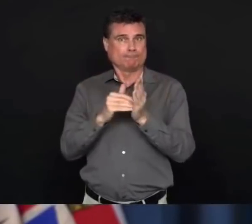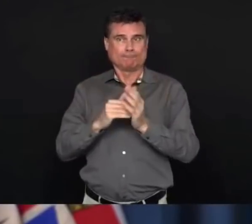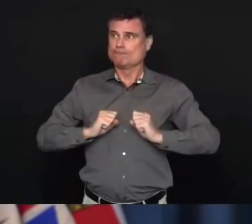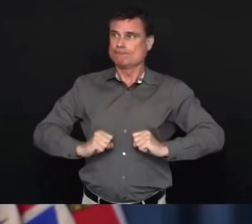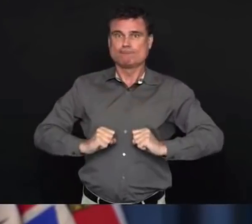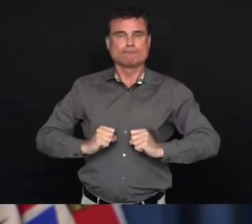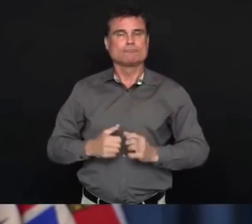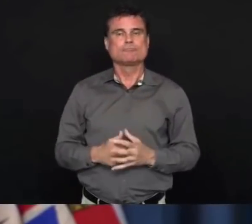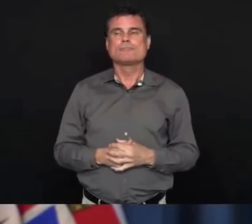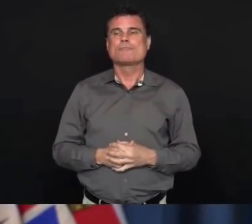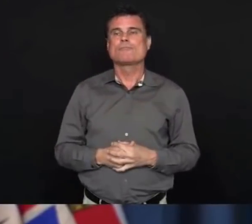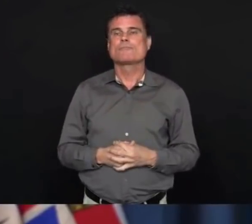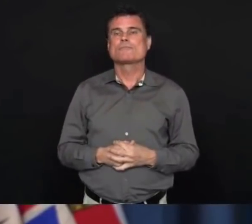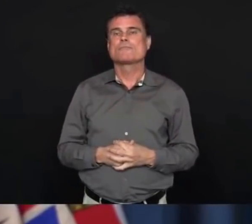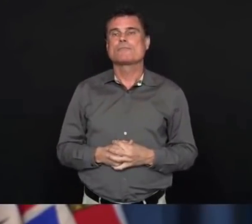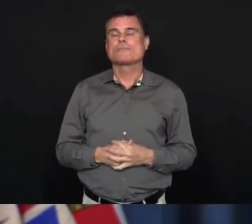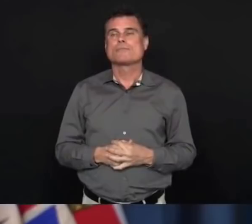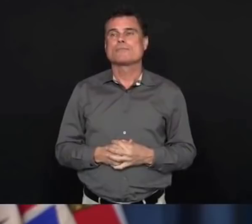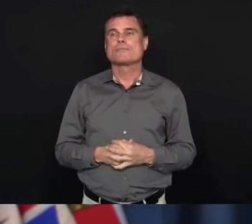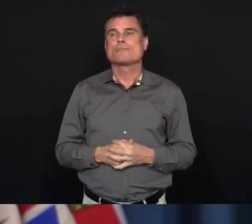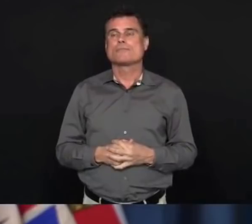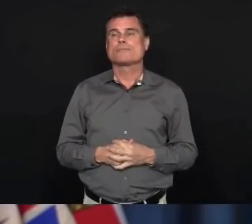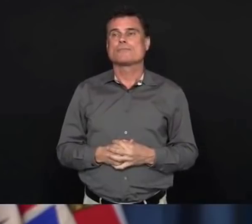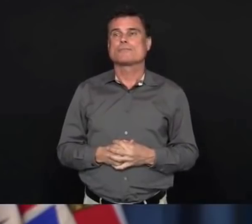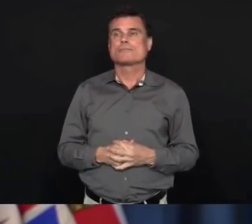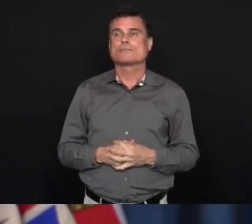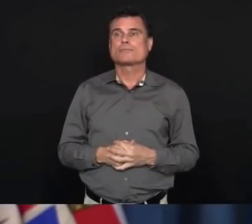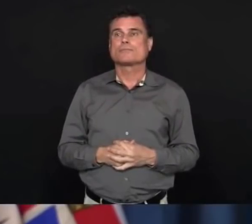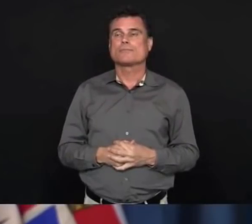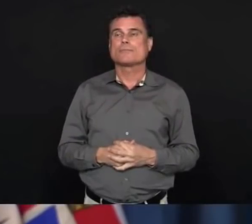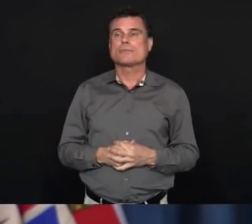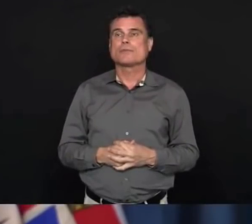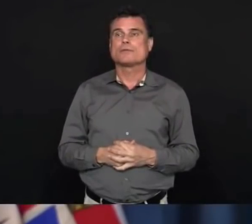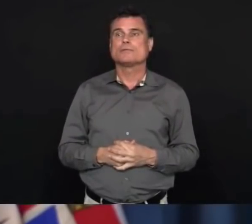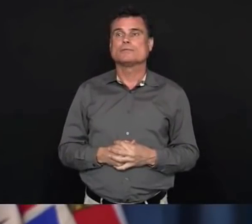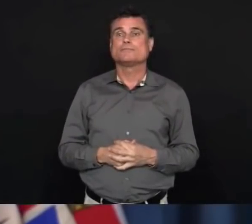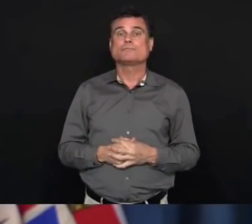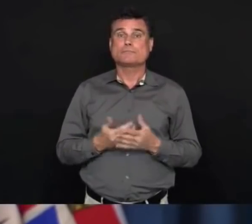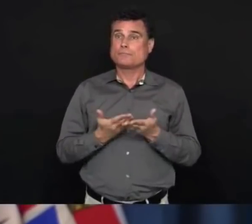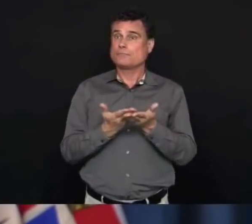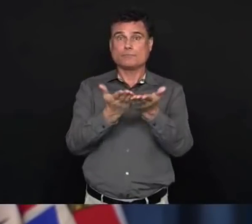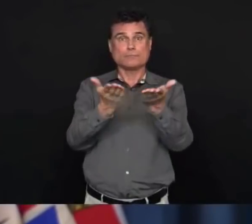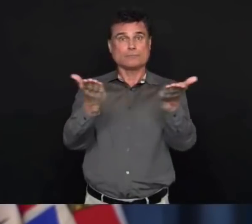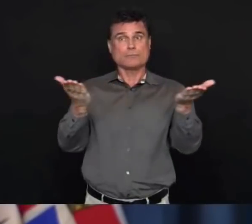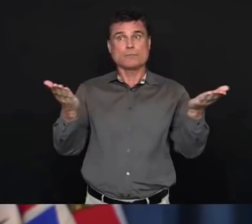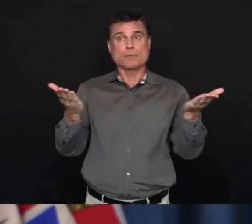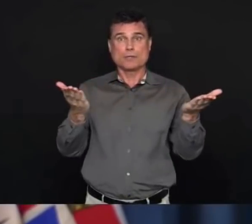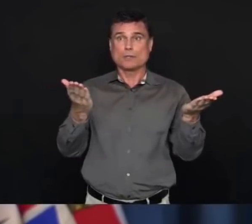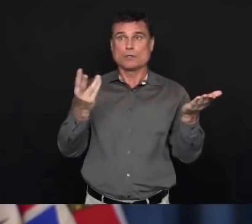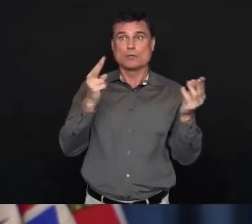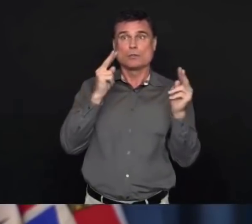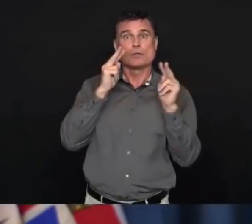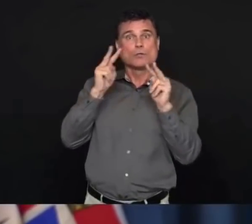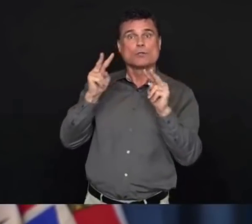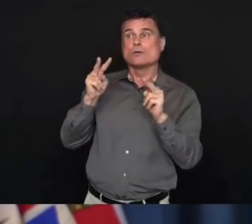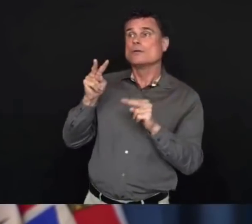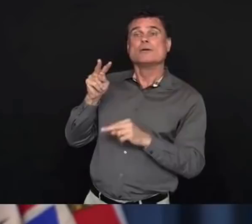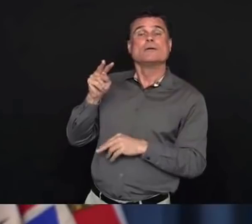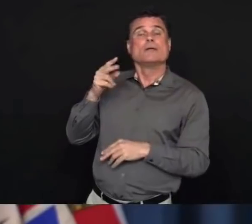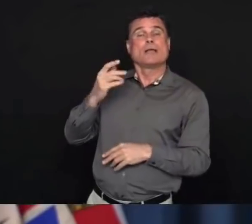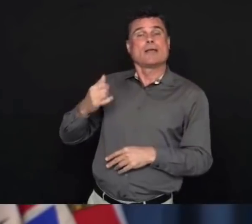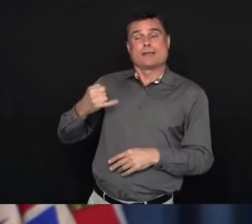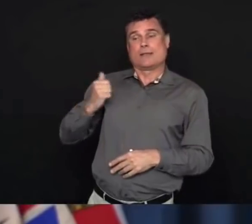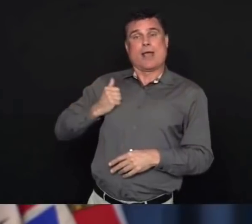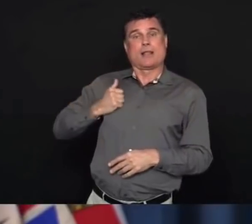stepping up our partnership with our Canadian Border Service Agency and the quarantine service at our land borders.